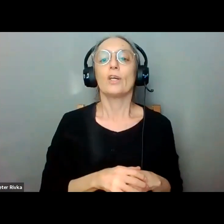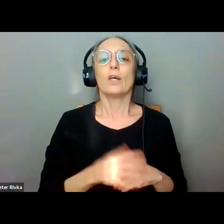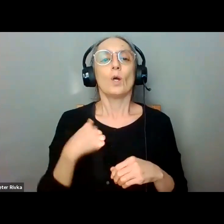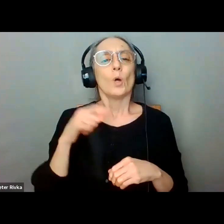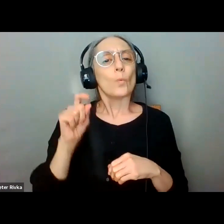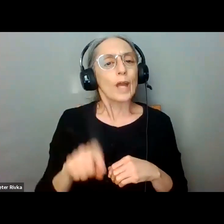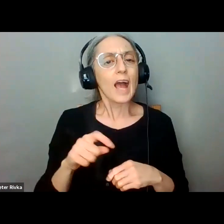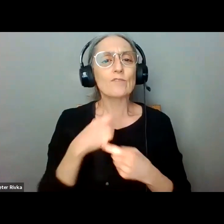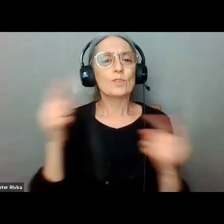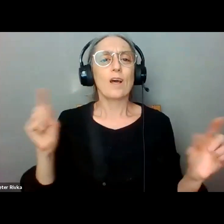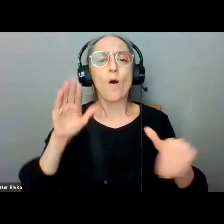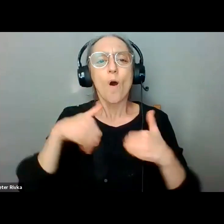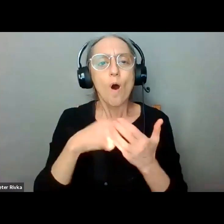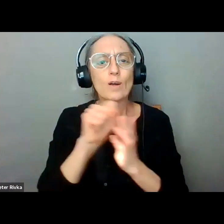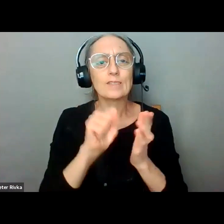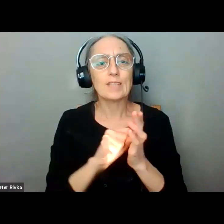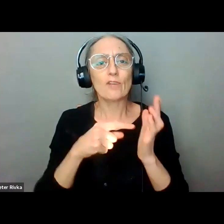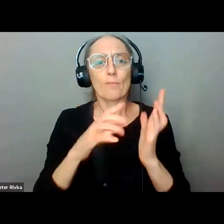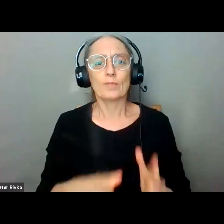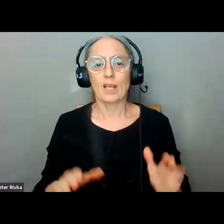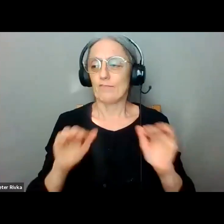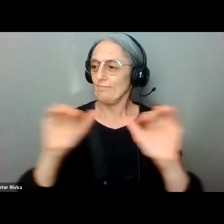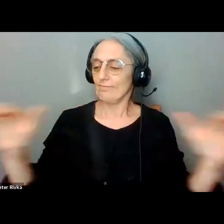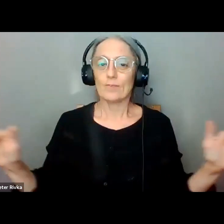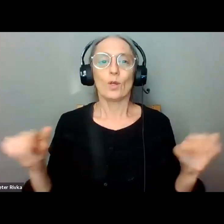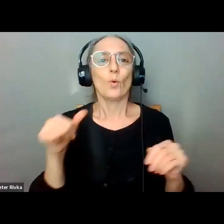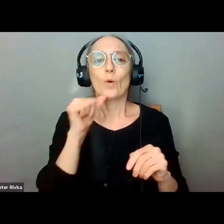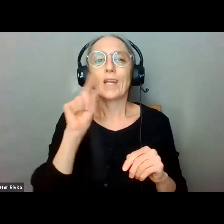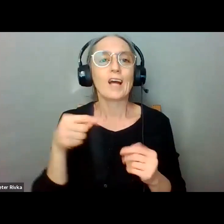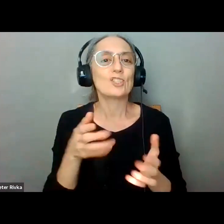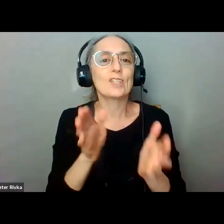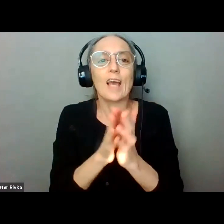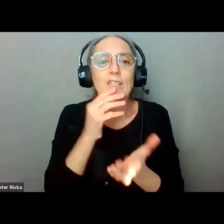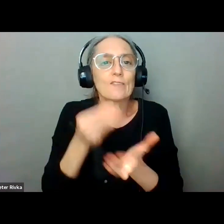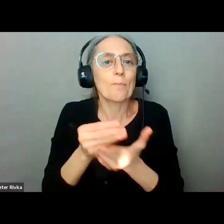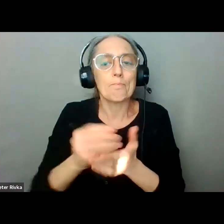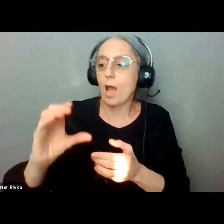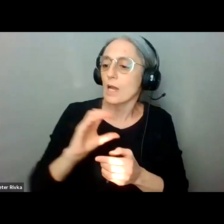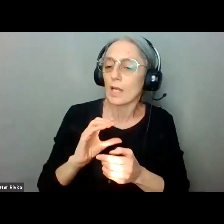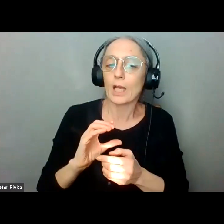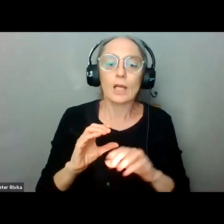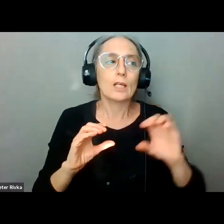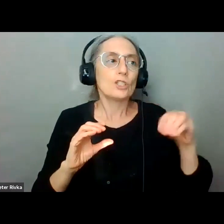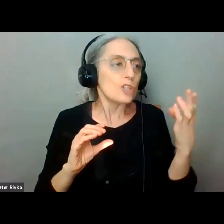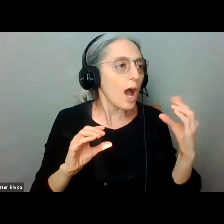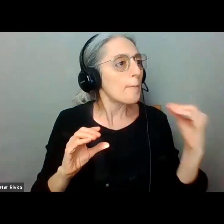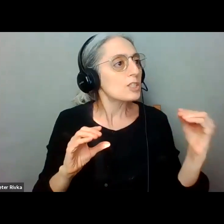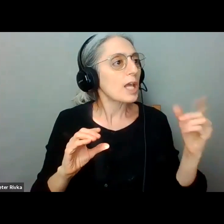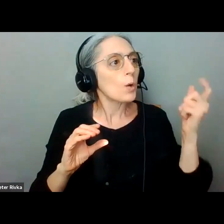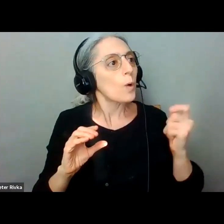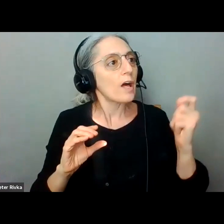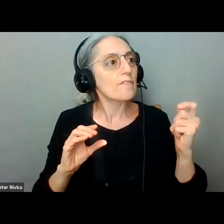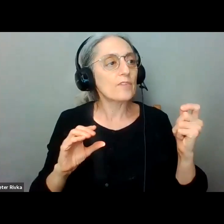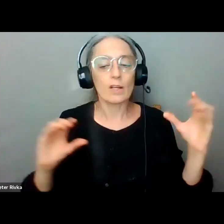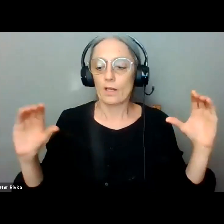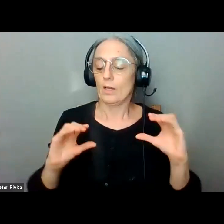that we aren't just asking for dollars to connect people to jobs education and welfare those